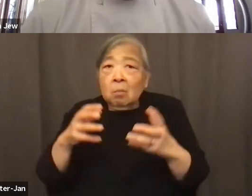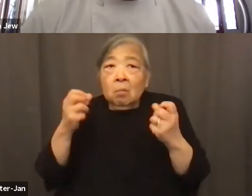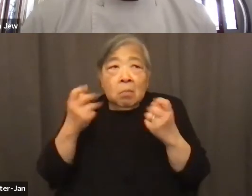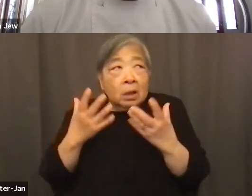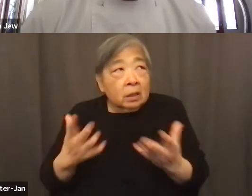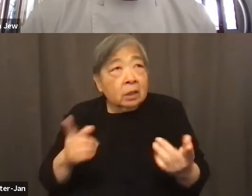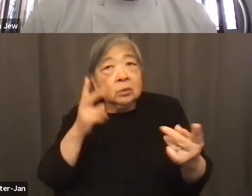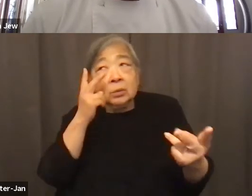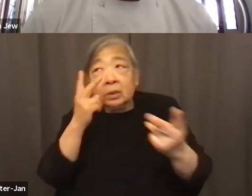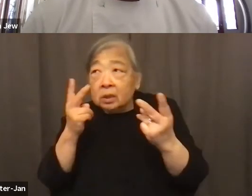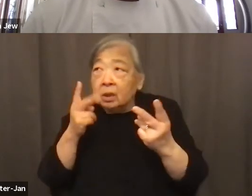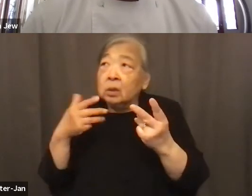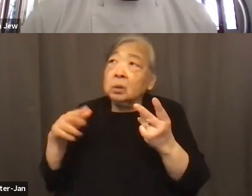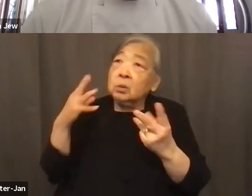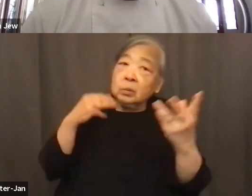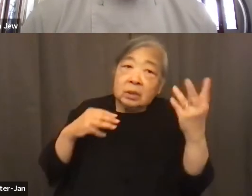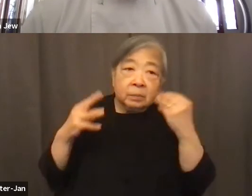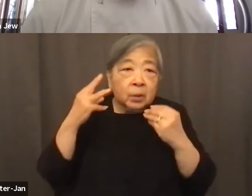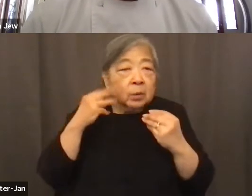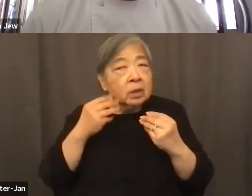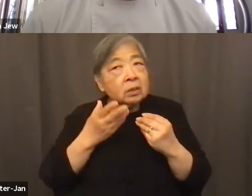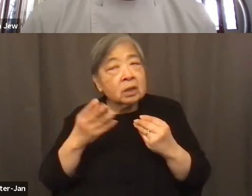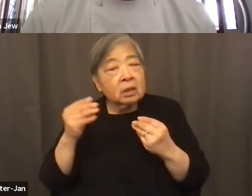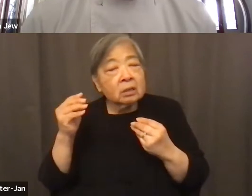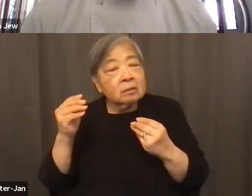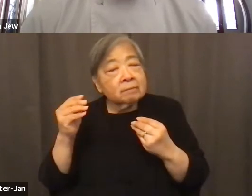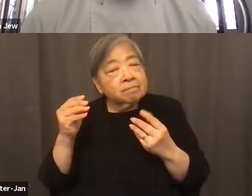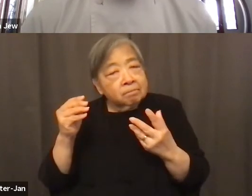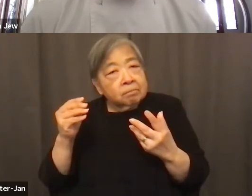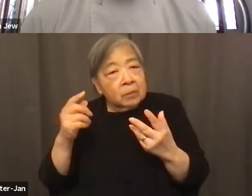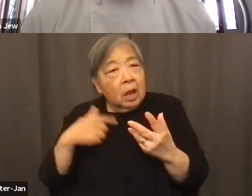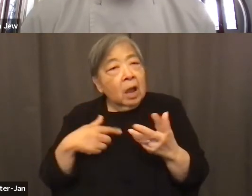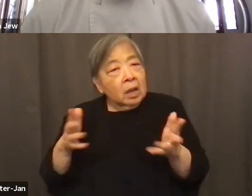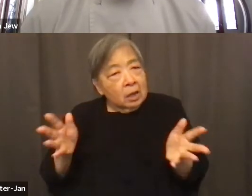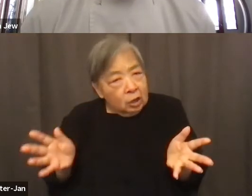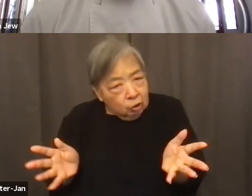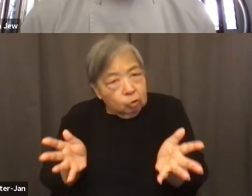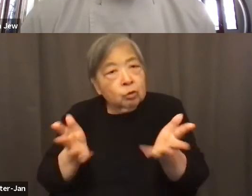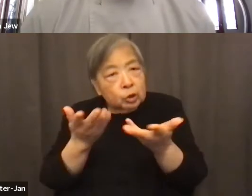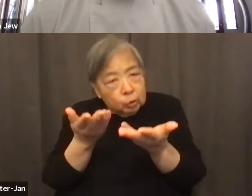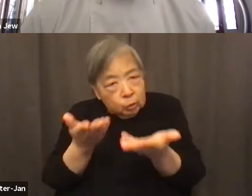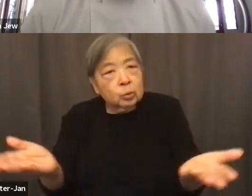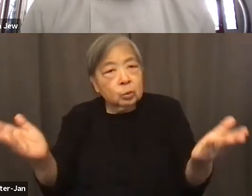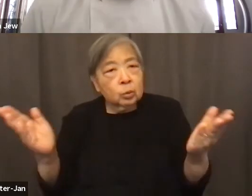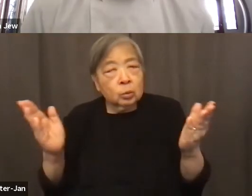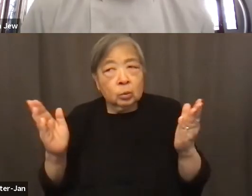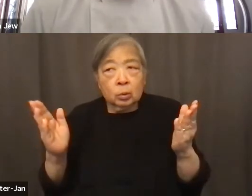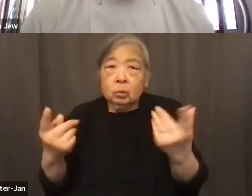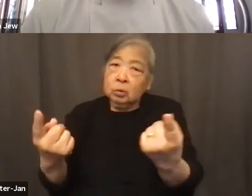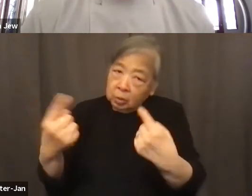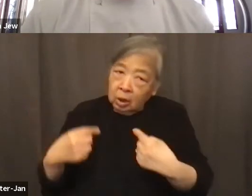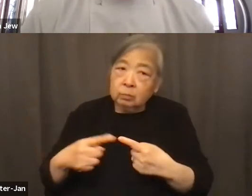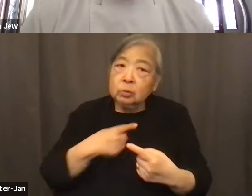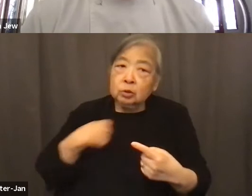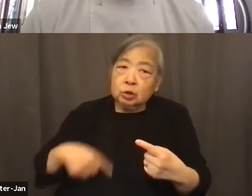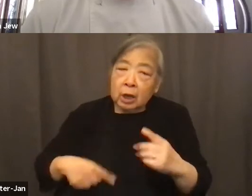experience. And, yeah, I encourage you all to it to come to come to Chinatown,